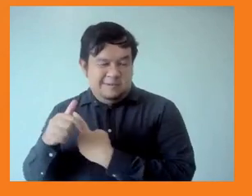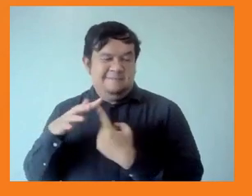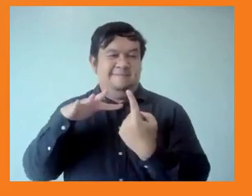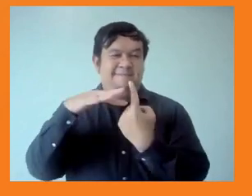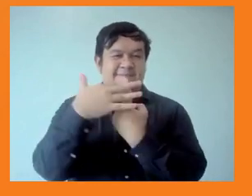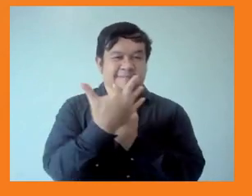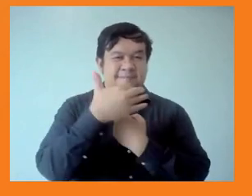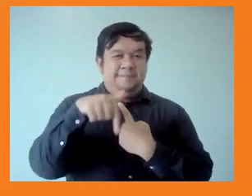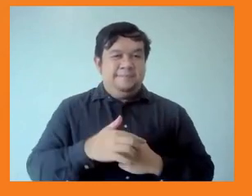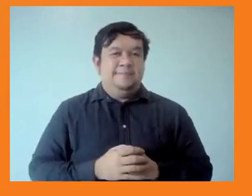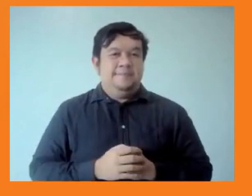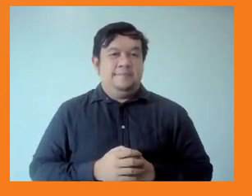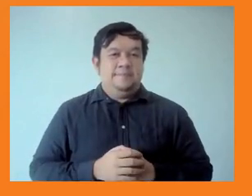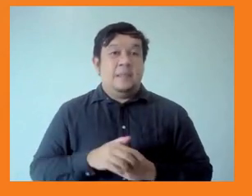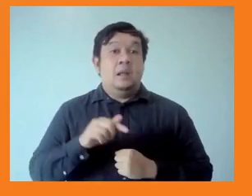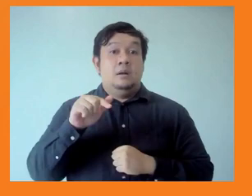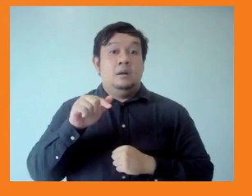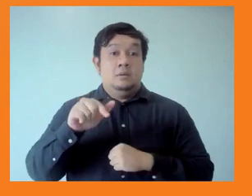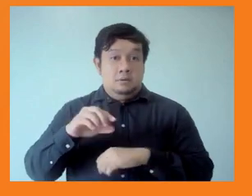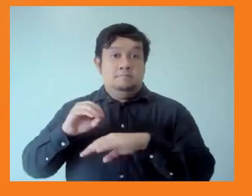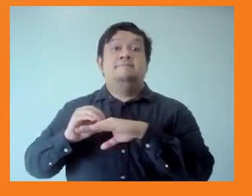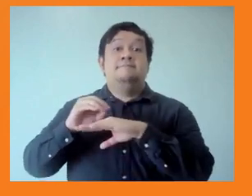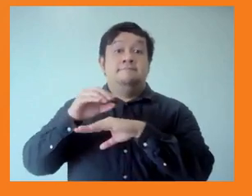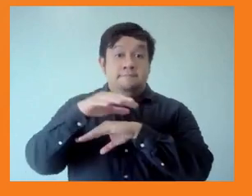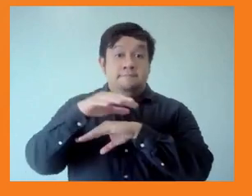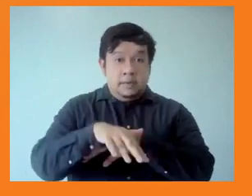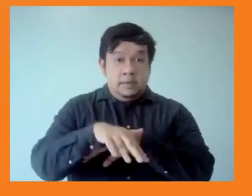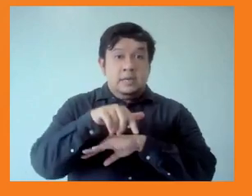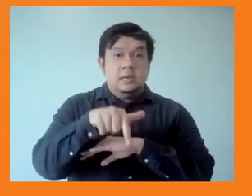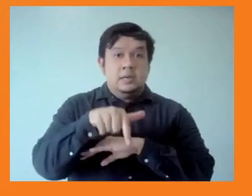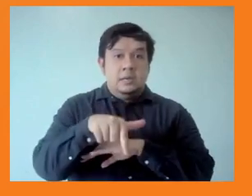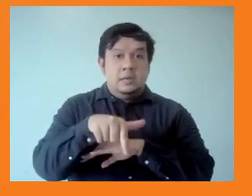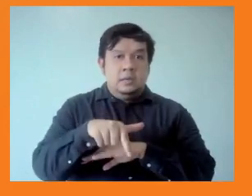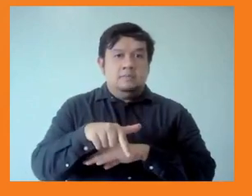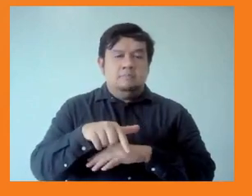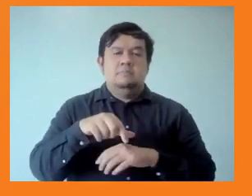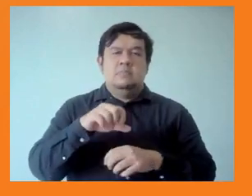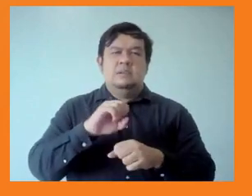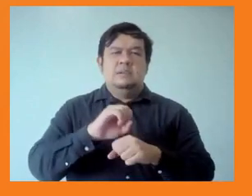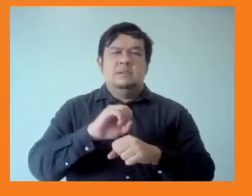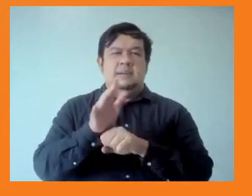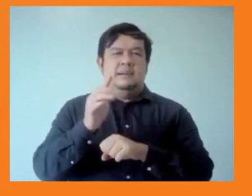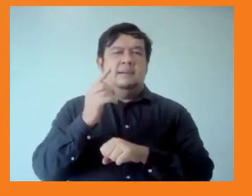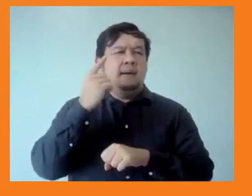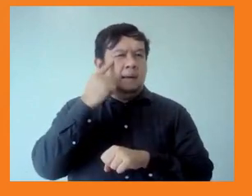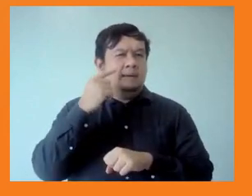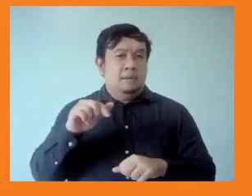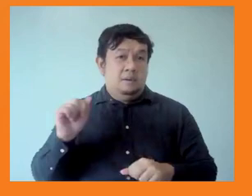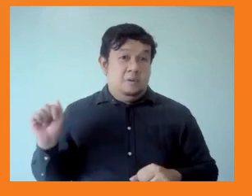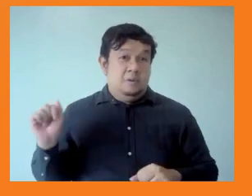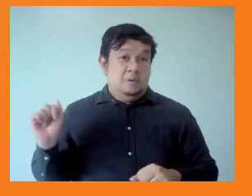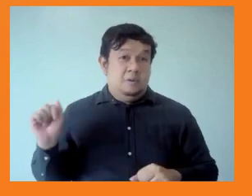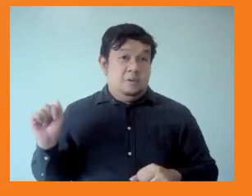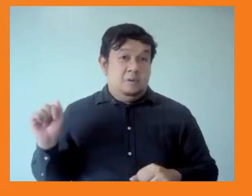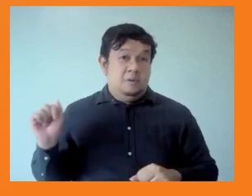unequal. The poorest people, women and other vulnerable groups have taken the heaviest blunt. Poor people's income has